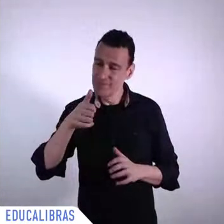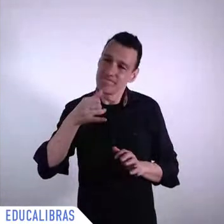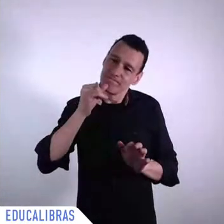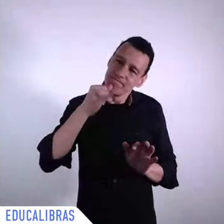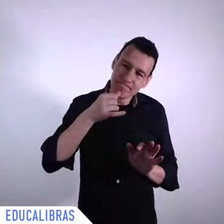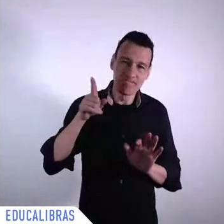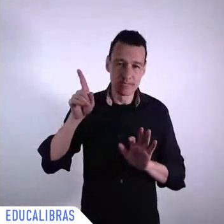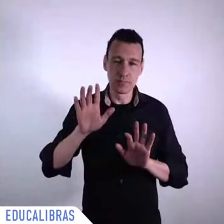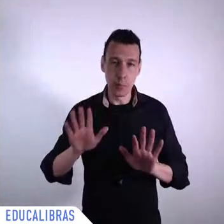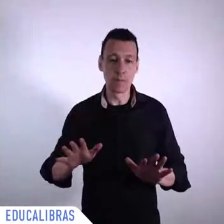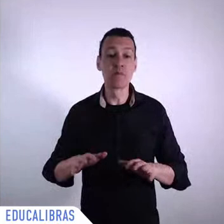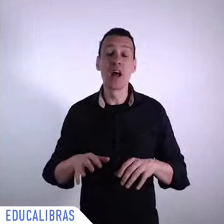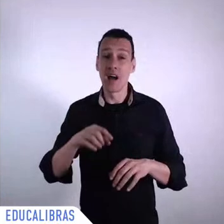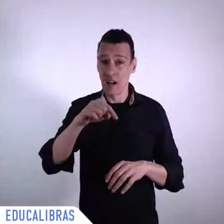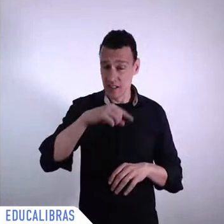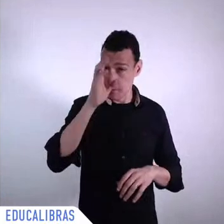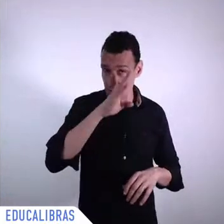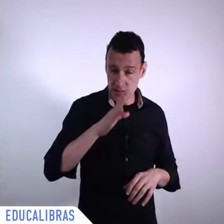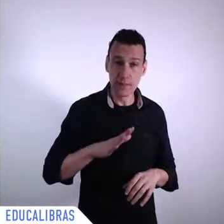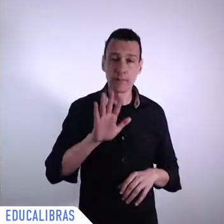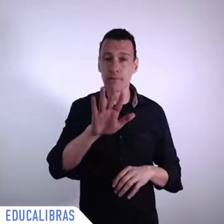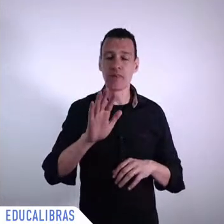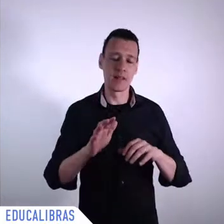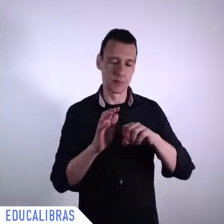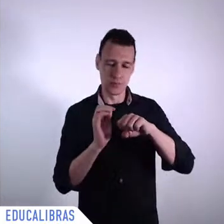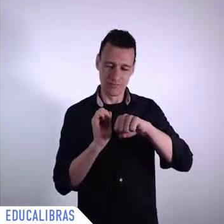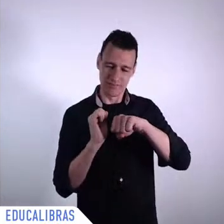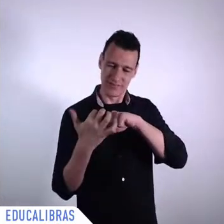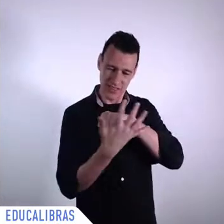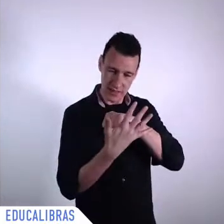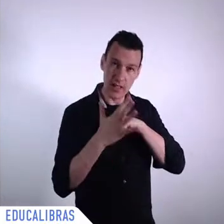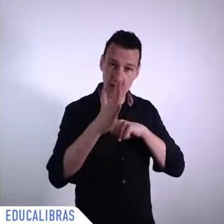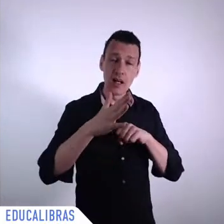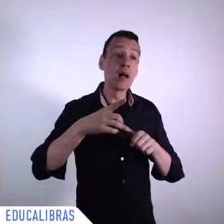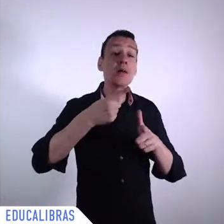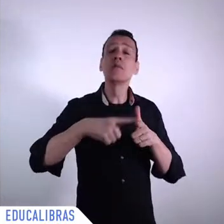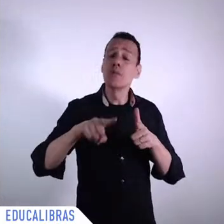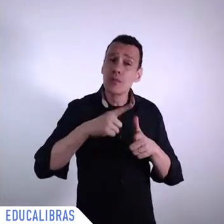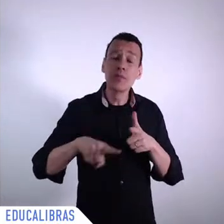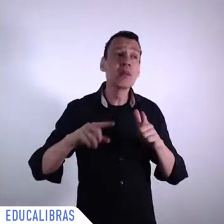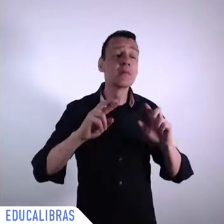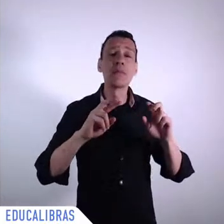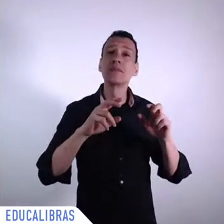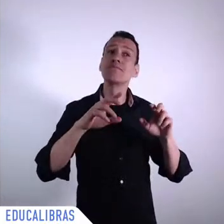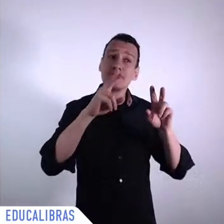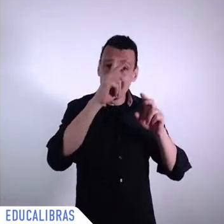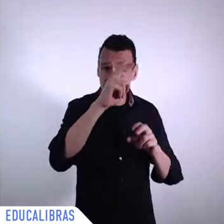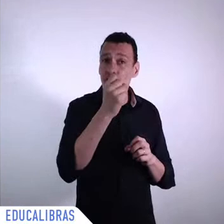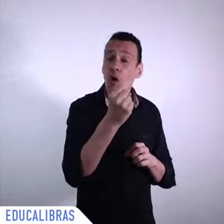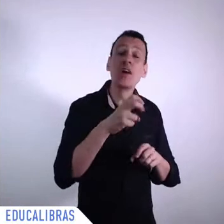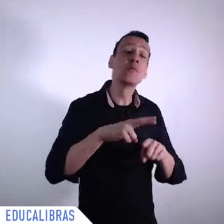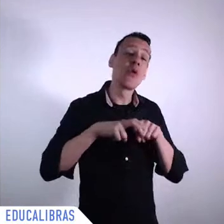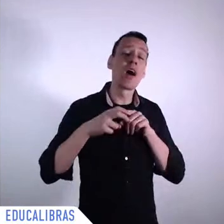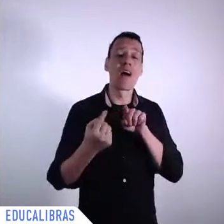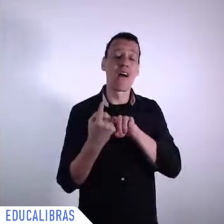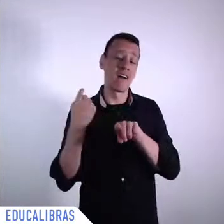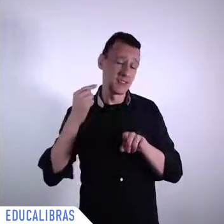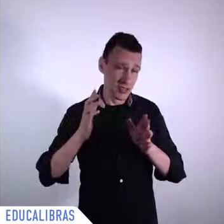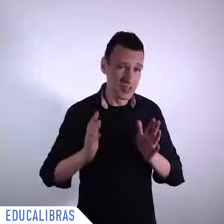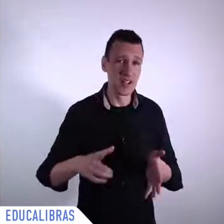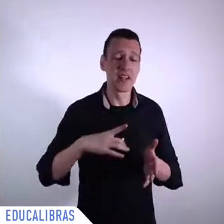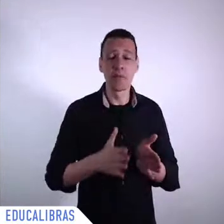poverty of inequality of informality and of lack of social protection let's think about